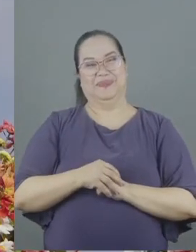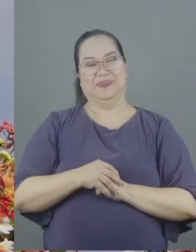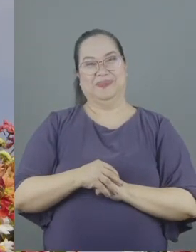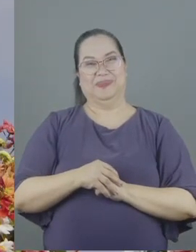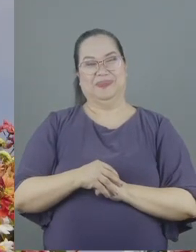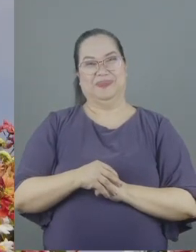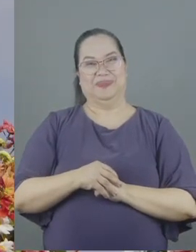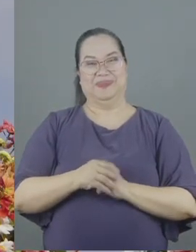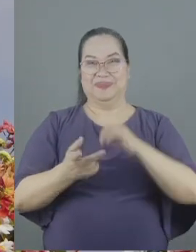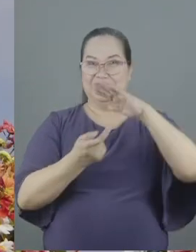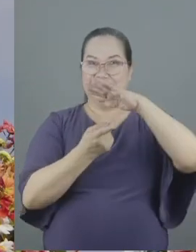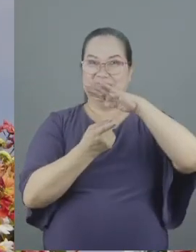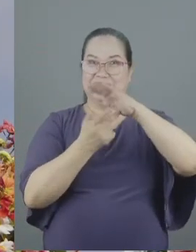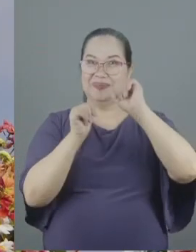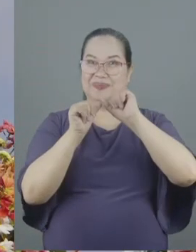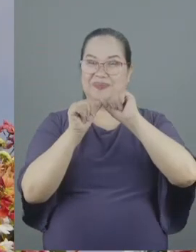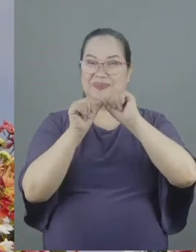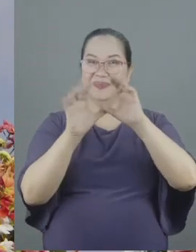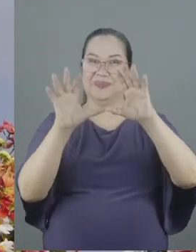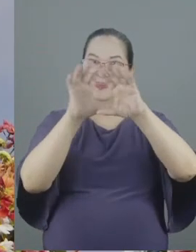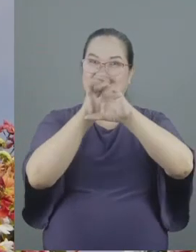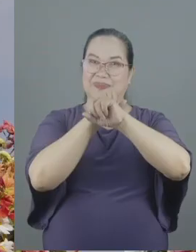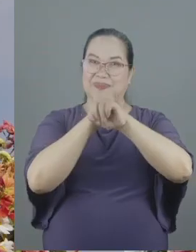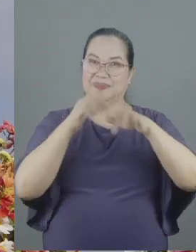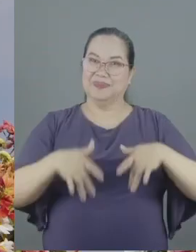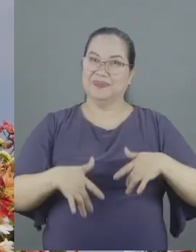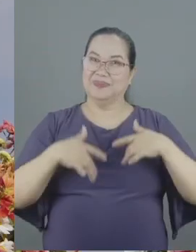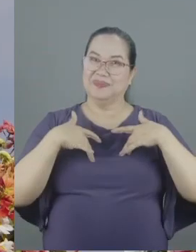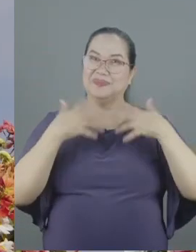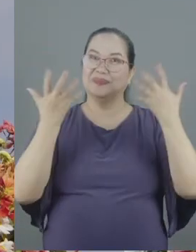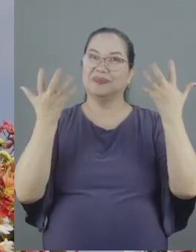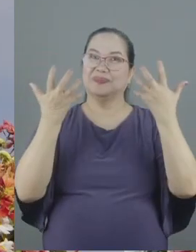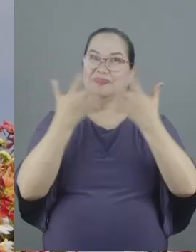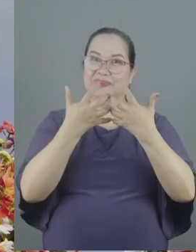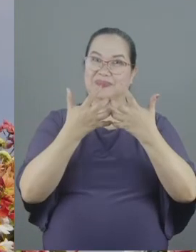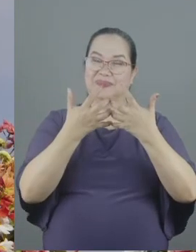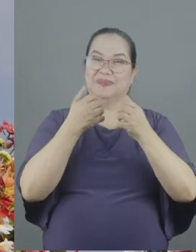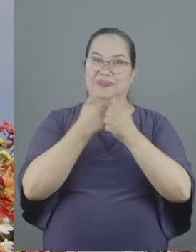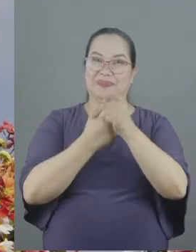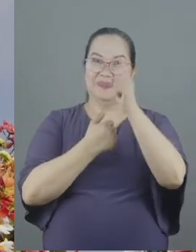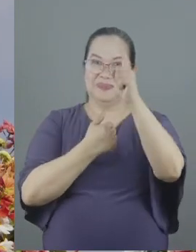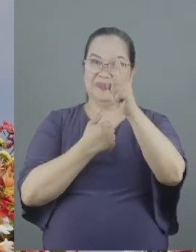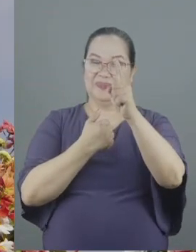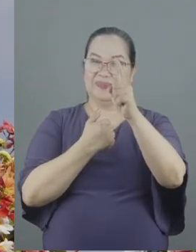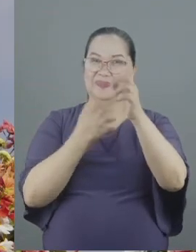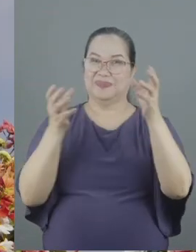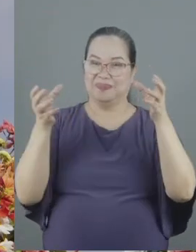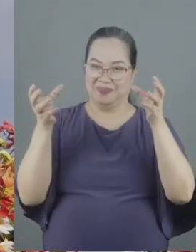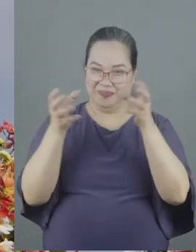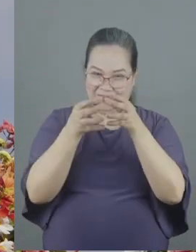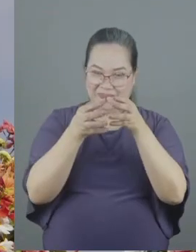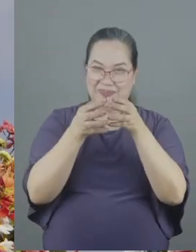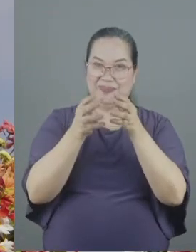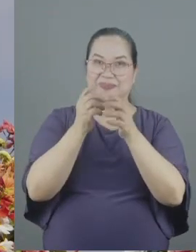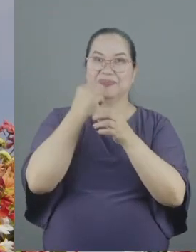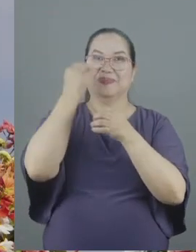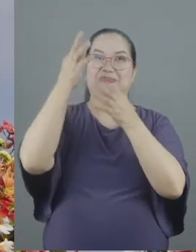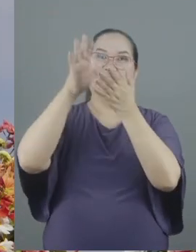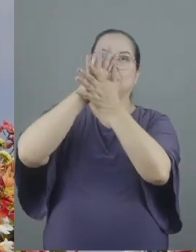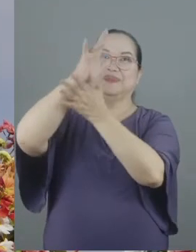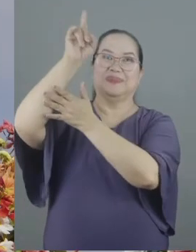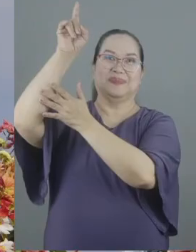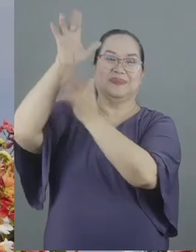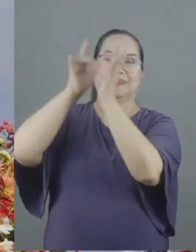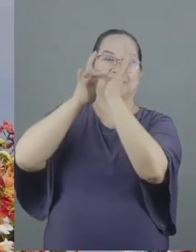Paul's prayer continues with the end goal of living in harmony with one voice glorify the God and Father of our Lord Jesus